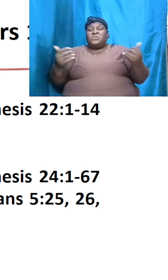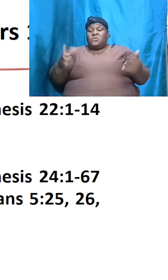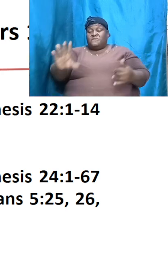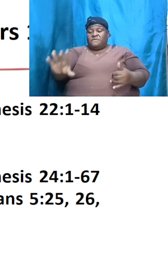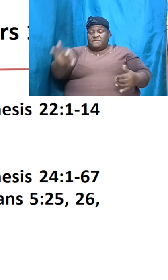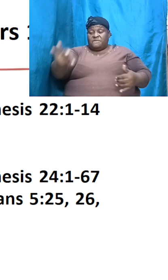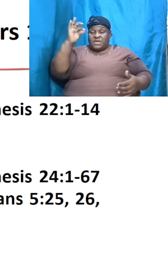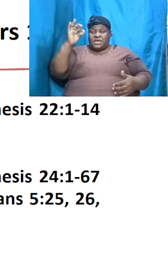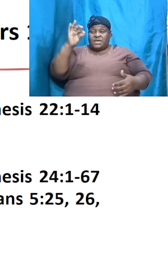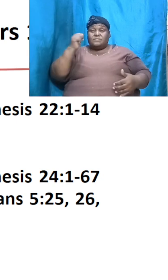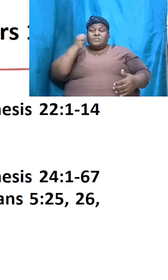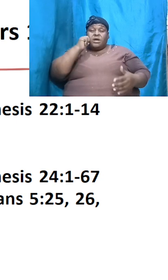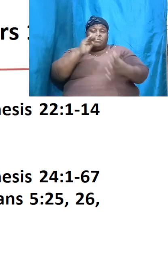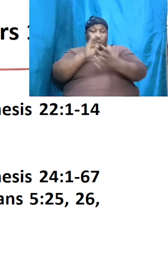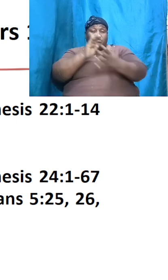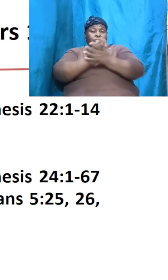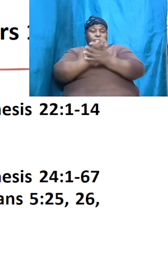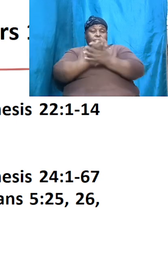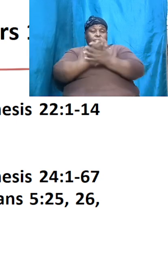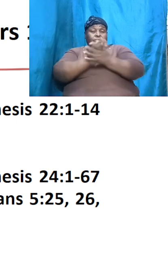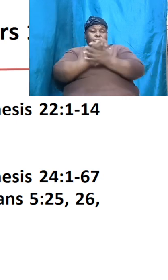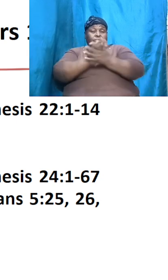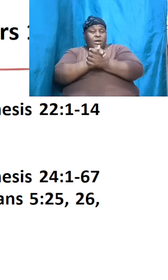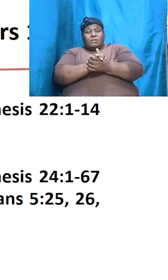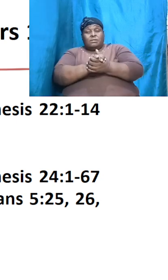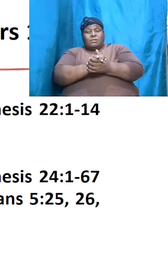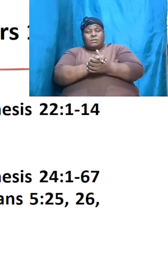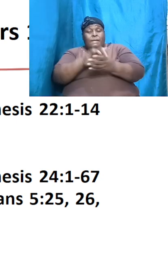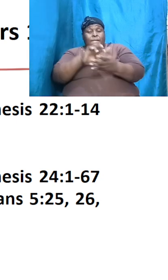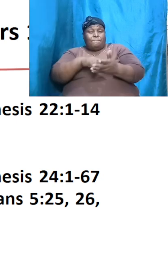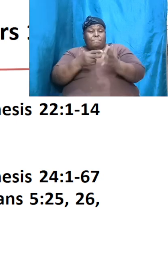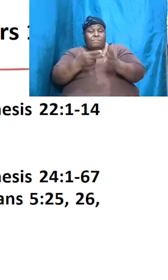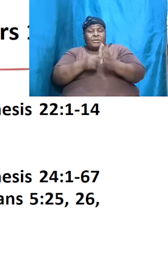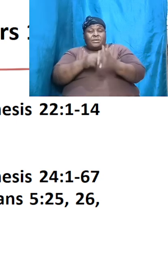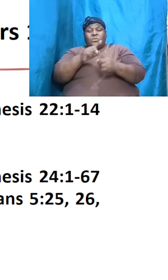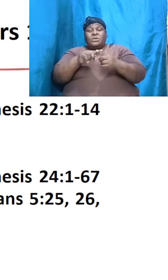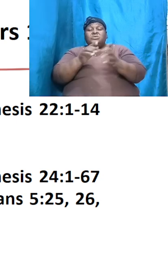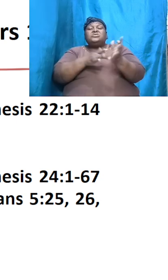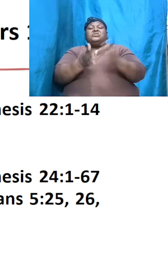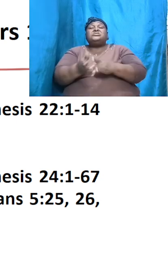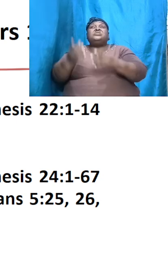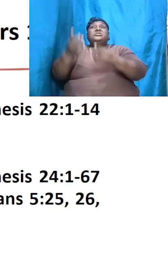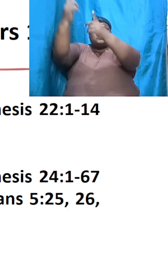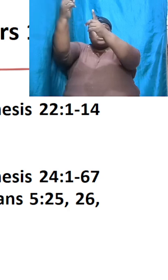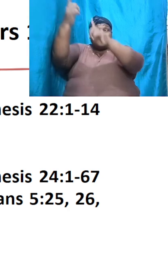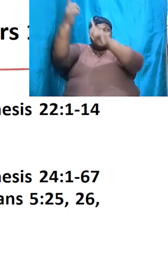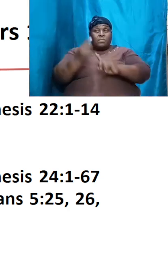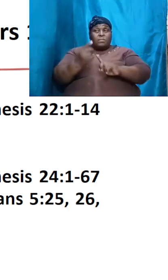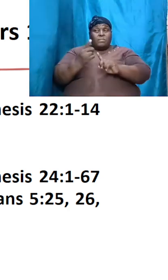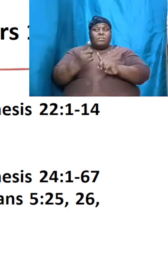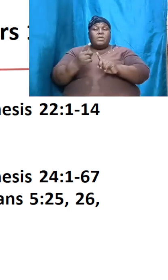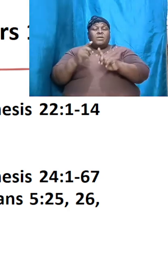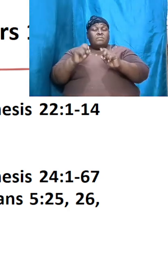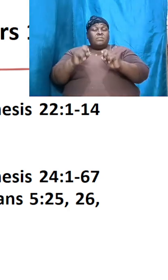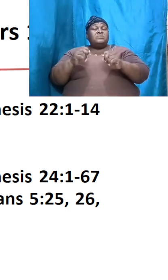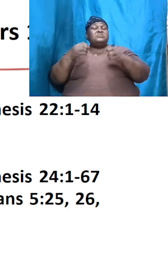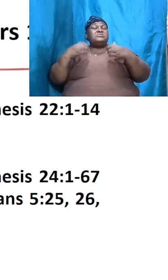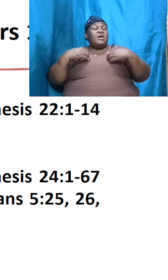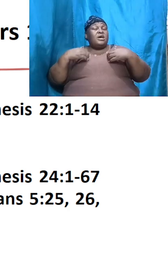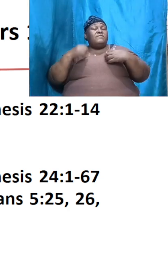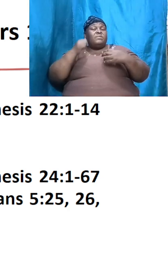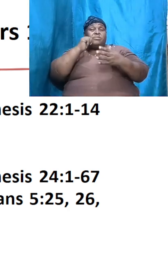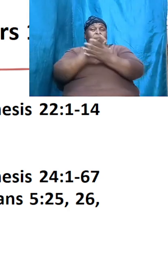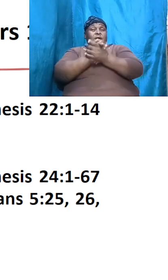bride it means that Christ when he comes will have to also have a bride associated with him but we are